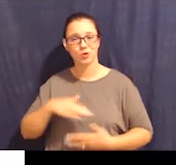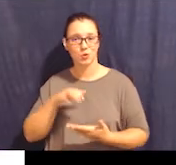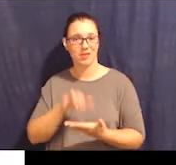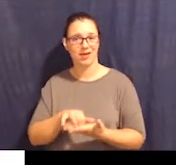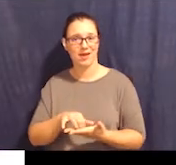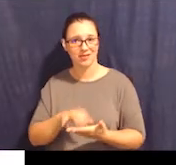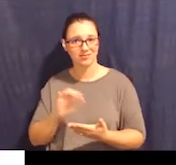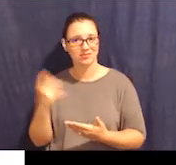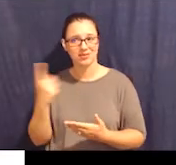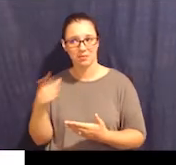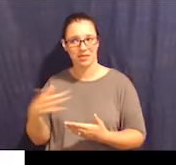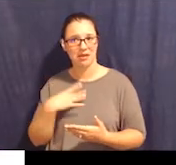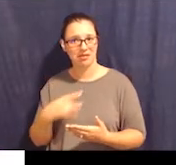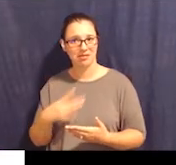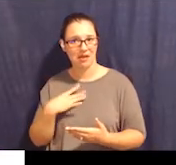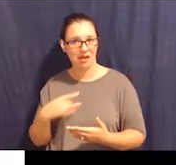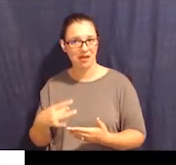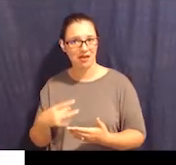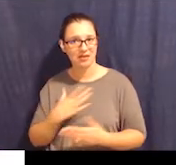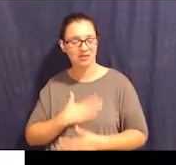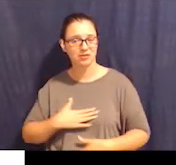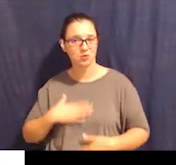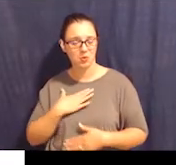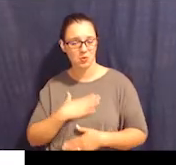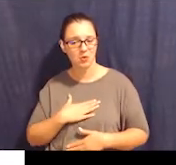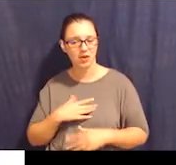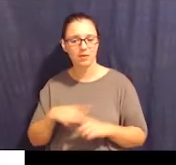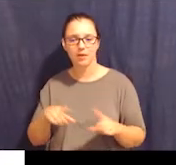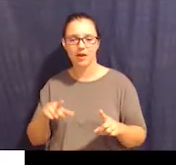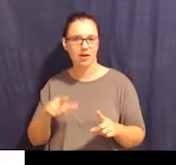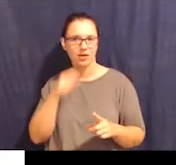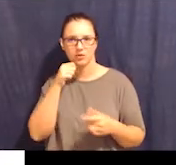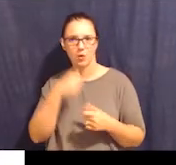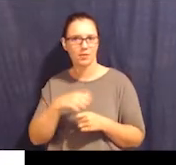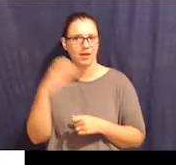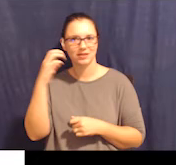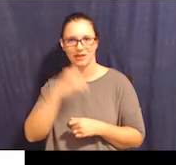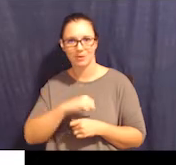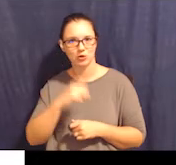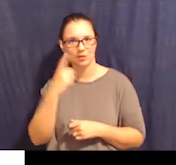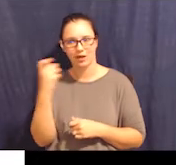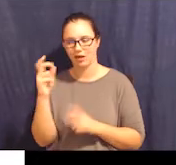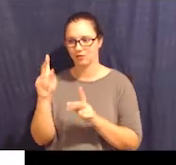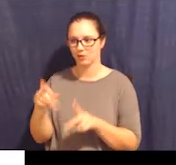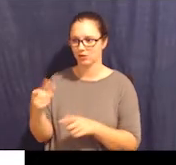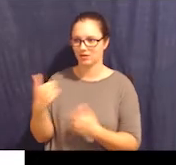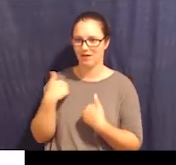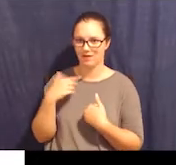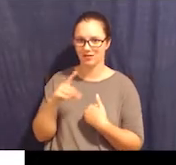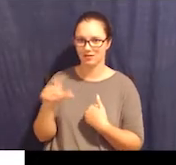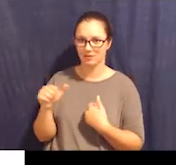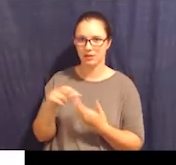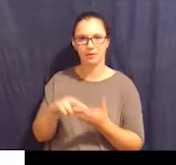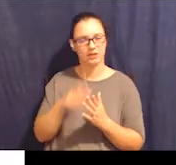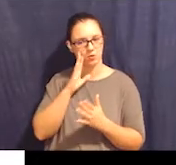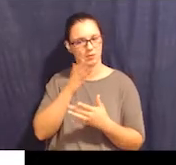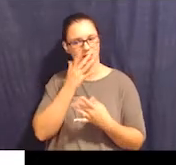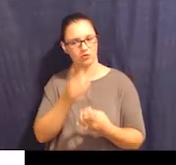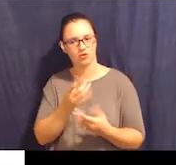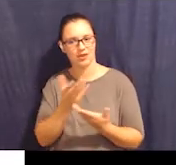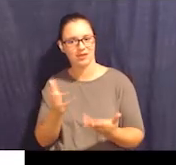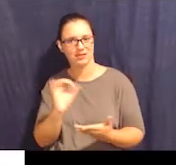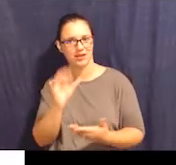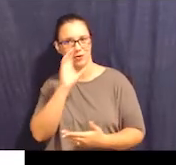don't make an assumption that, right, just because someone has a disability that they're going to be interested in things like cartoons, right? They are adults and they have adult interests.